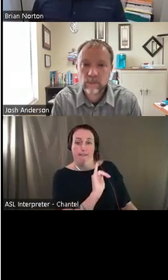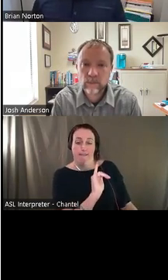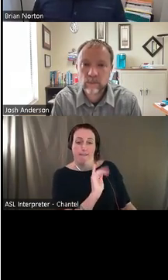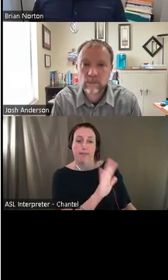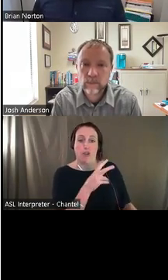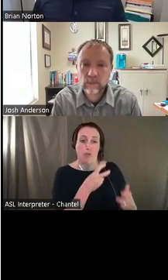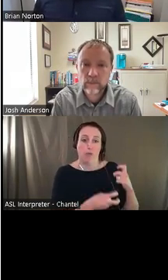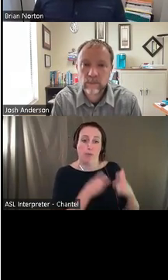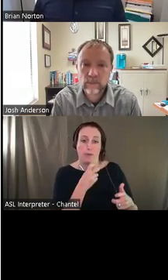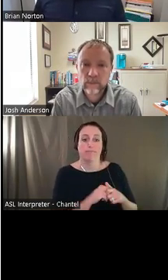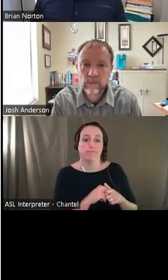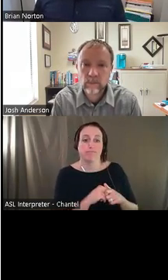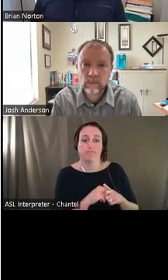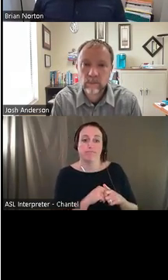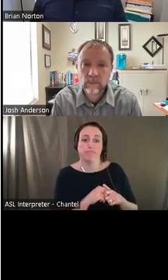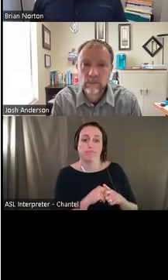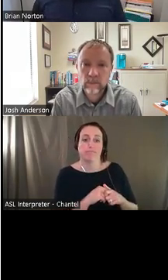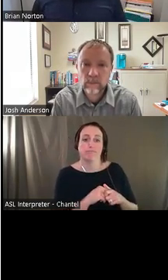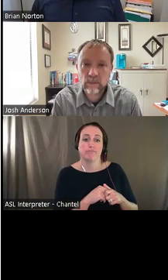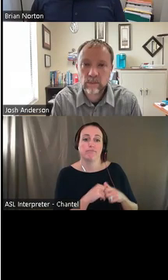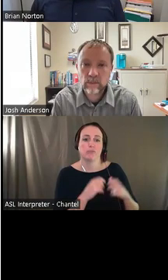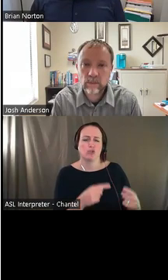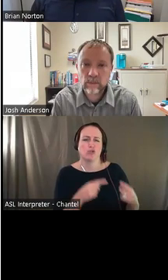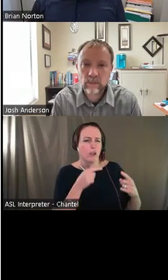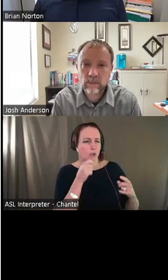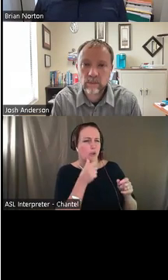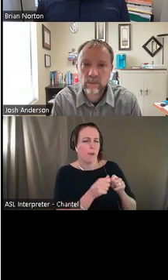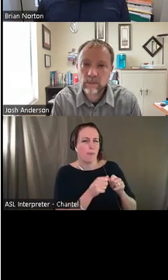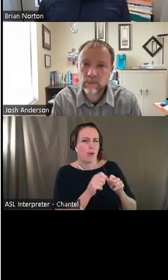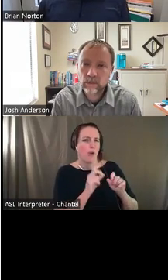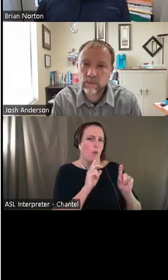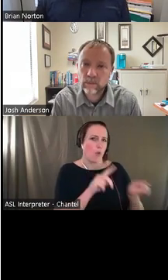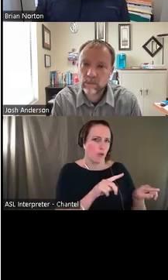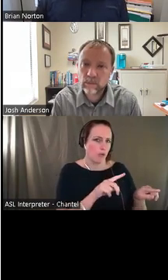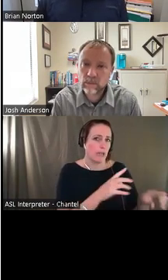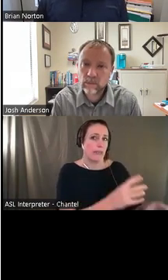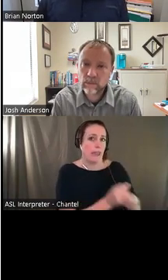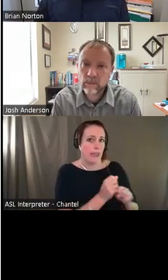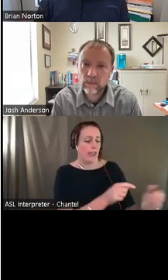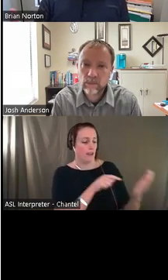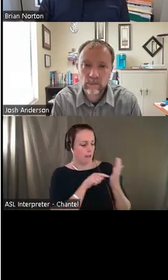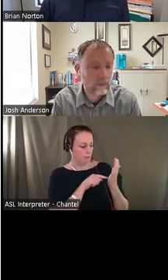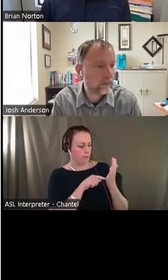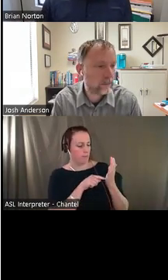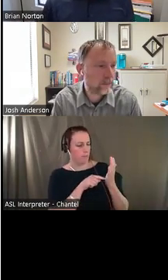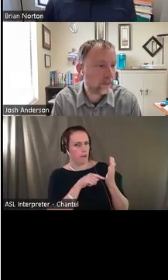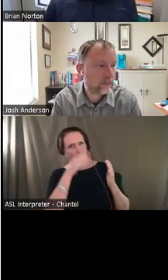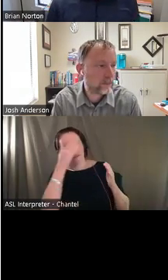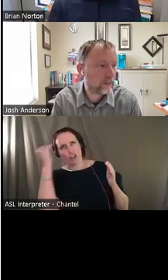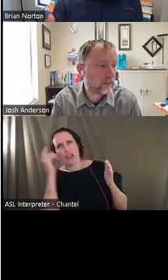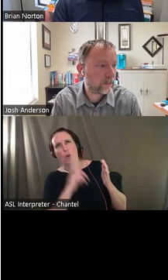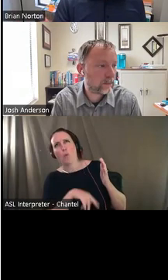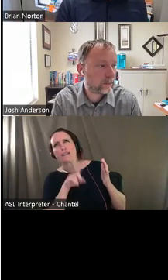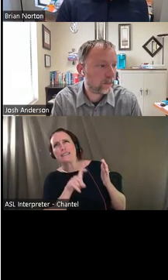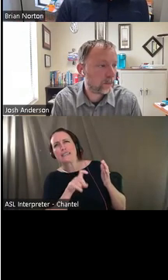is they're trying to remember people's orders. So customer orders, as they come in, what's needed, how much, how many copies